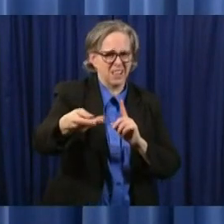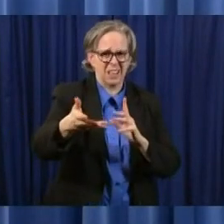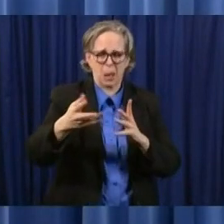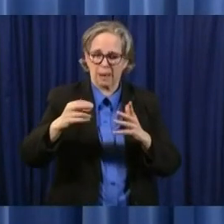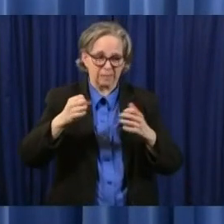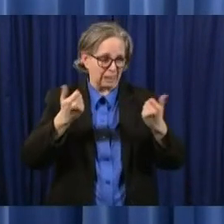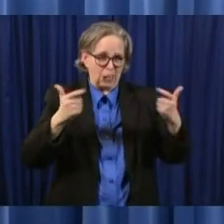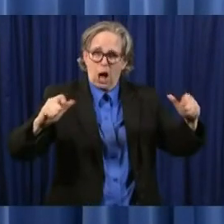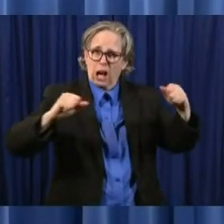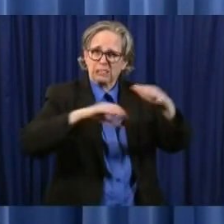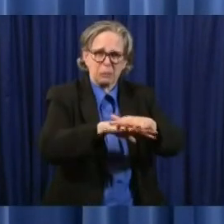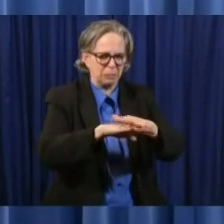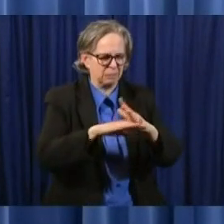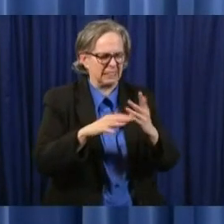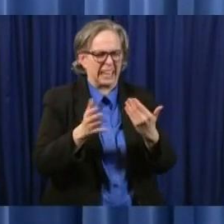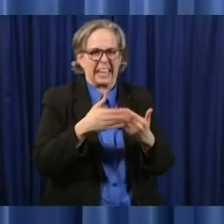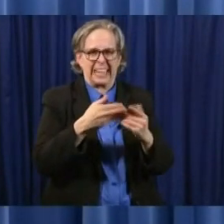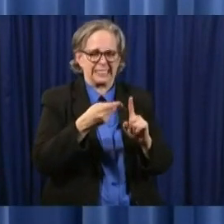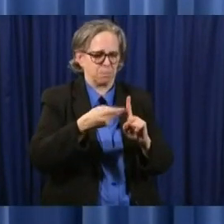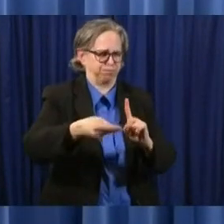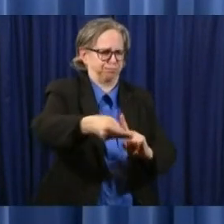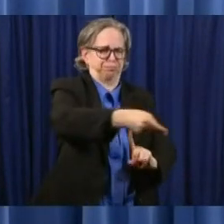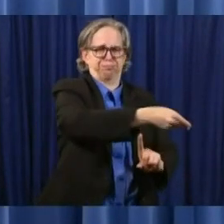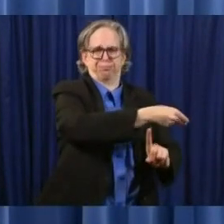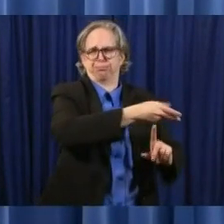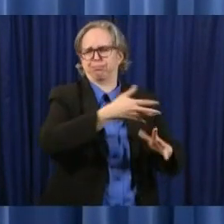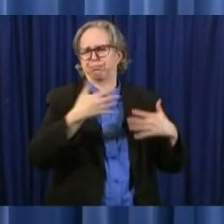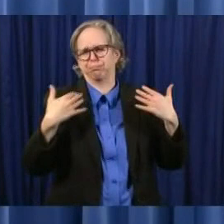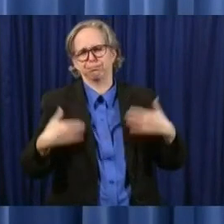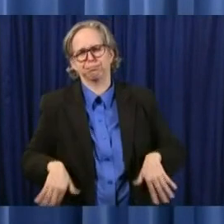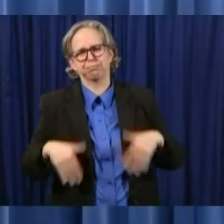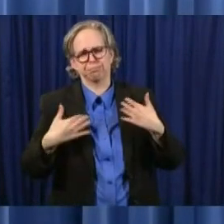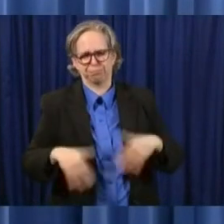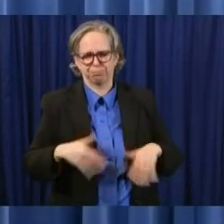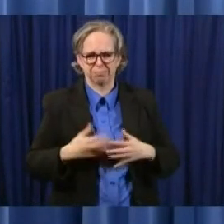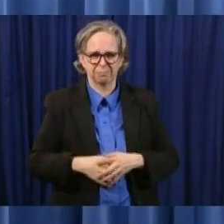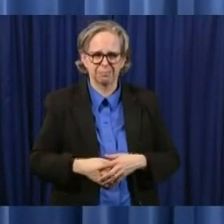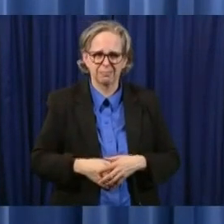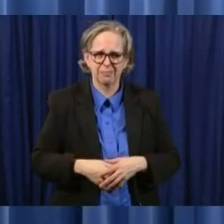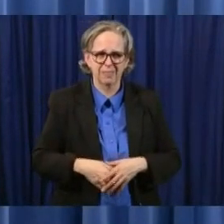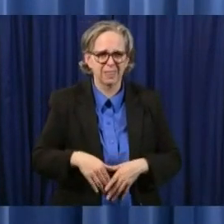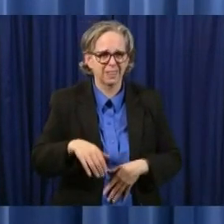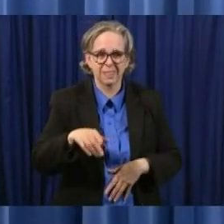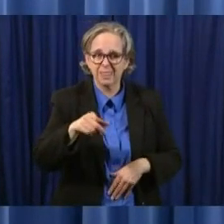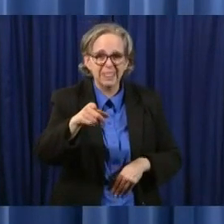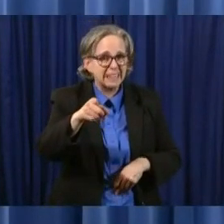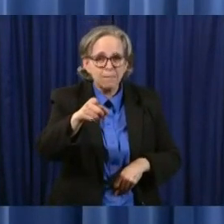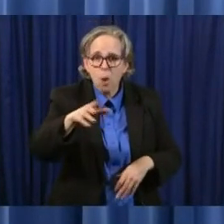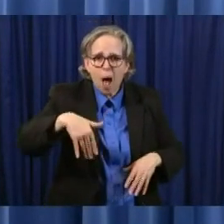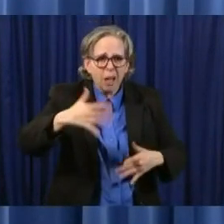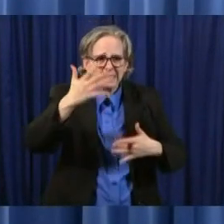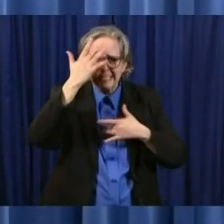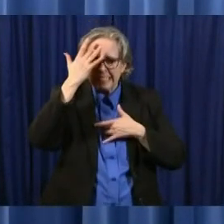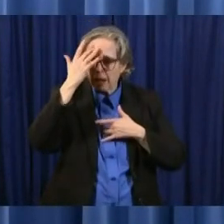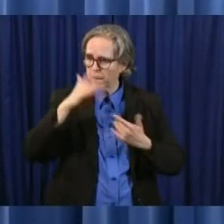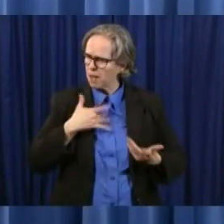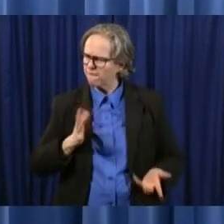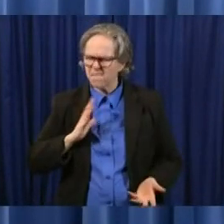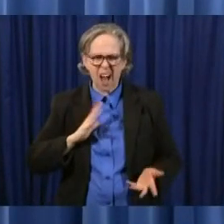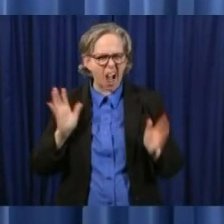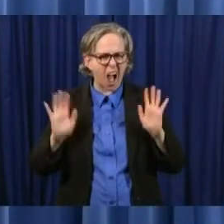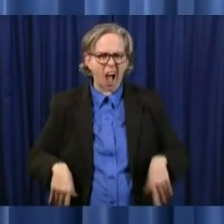thing i would ask our fellow citizens to remember is even if you're not sick even if you don't feel bad you could be carrying it uh